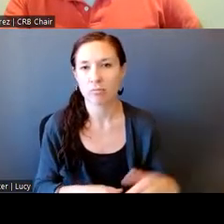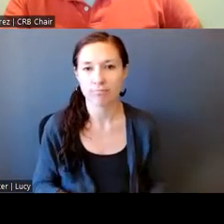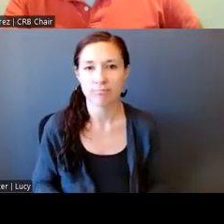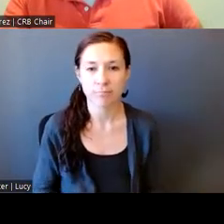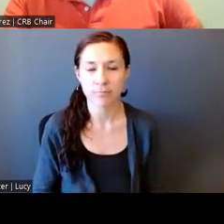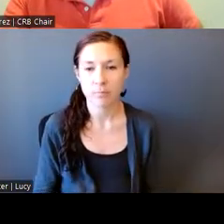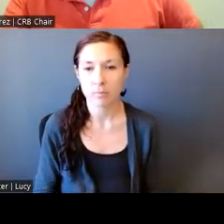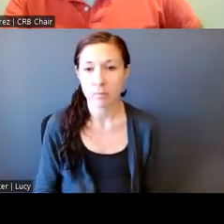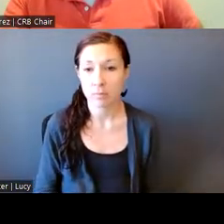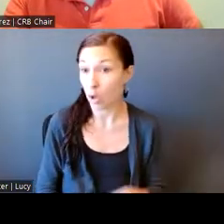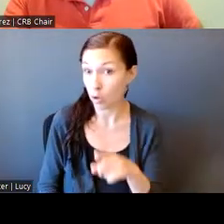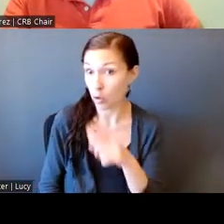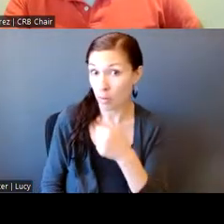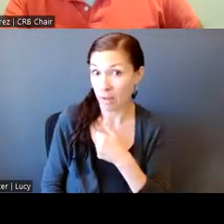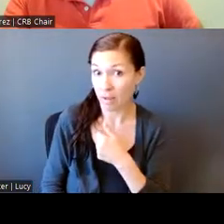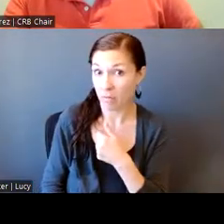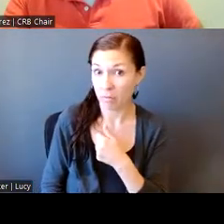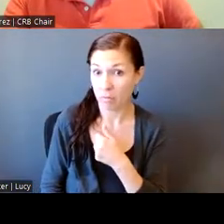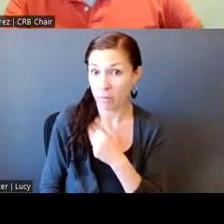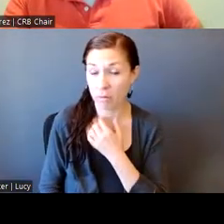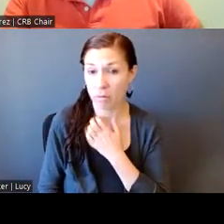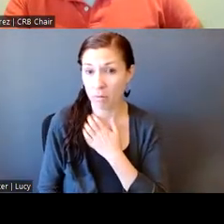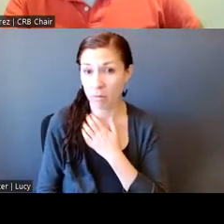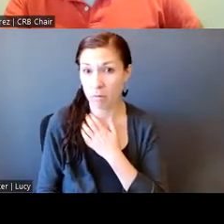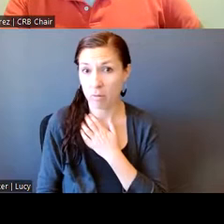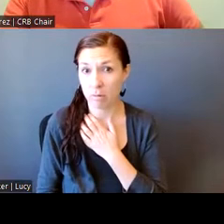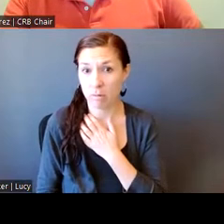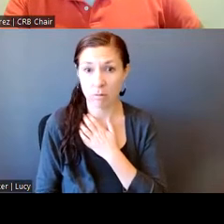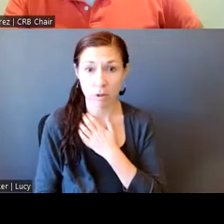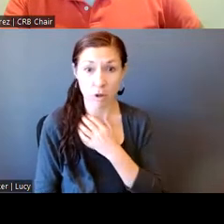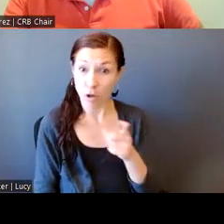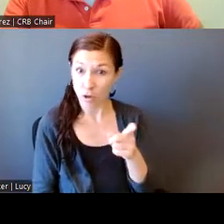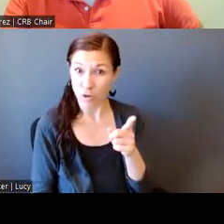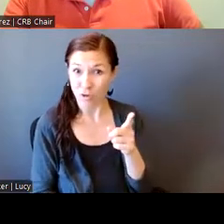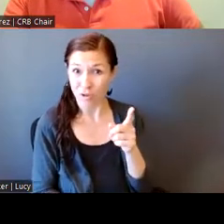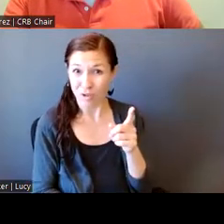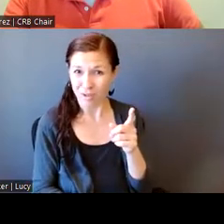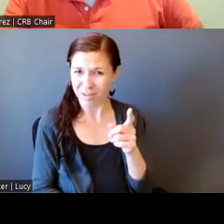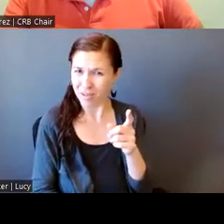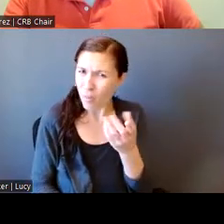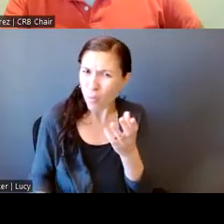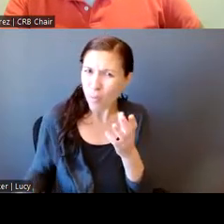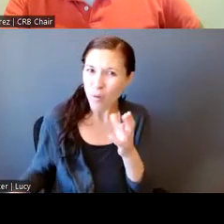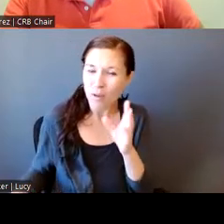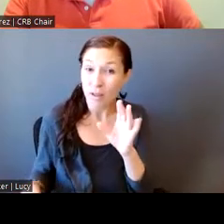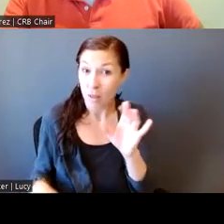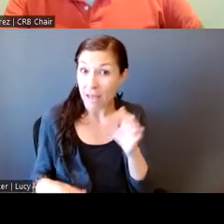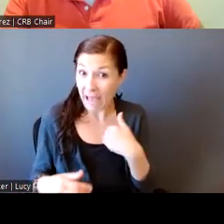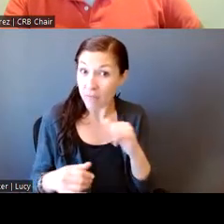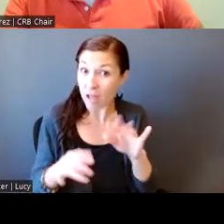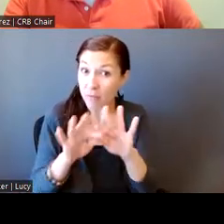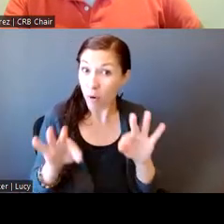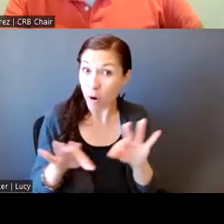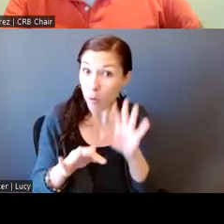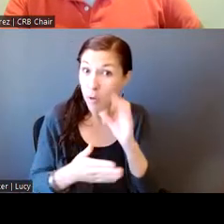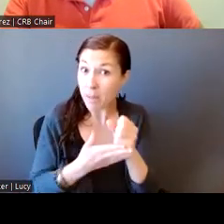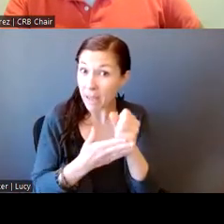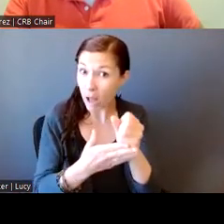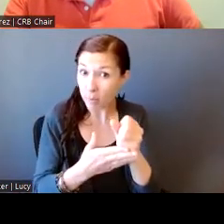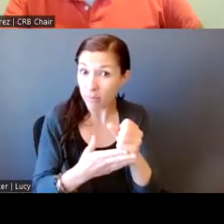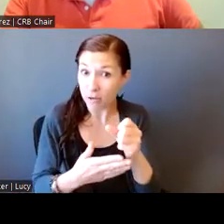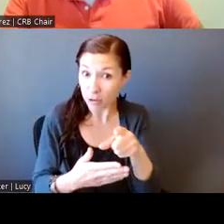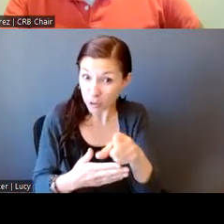But you don't, we don't, we don't, you don't, you don't think that's helpful for transparency if that's available.